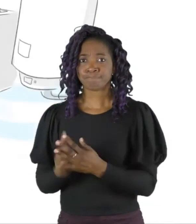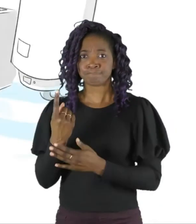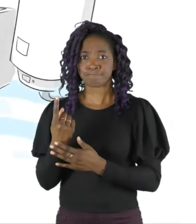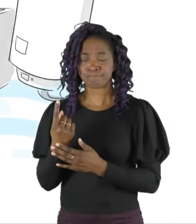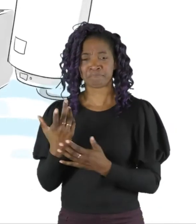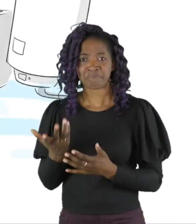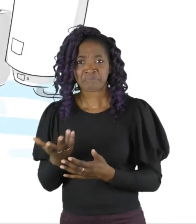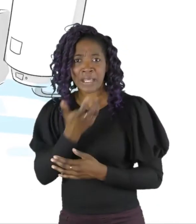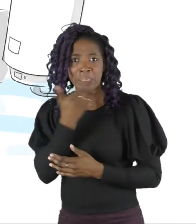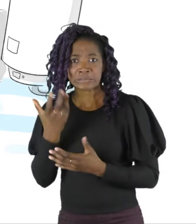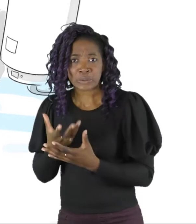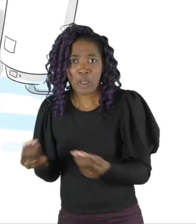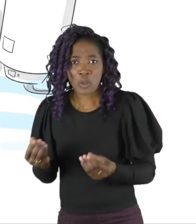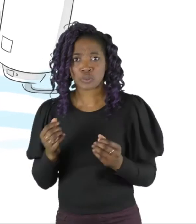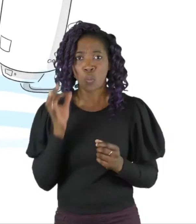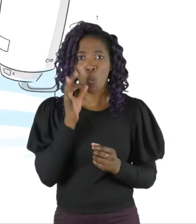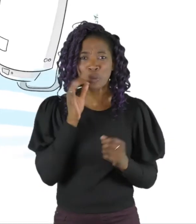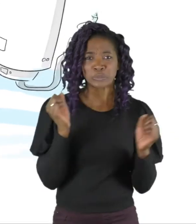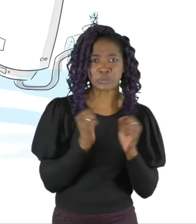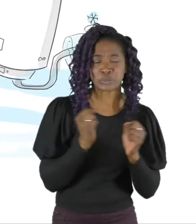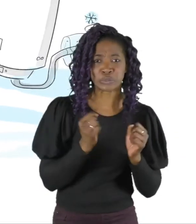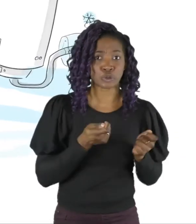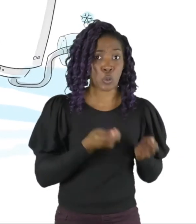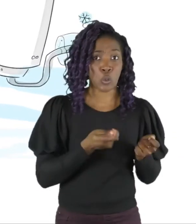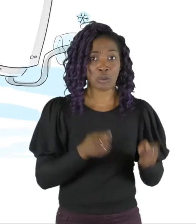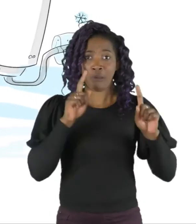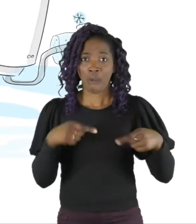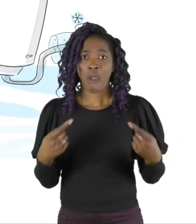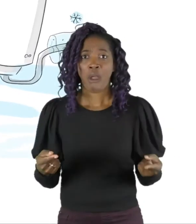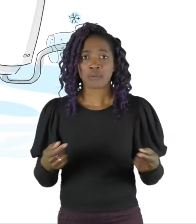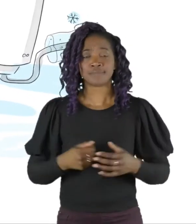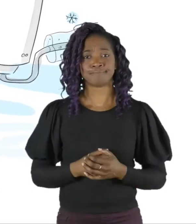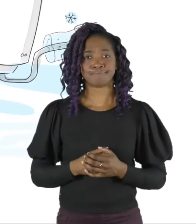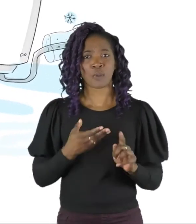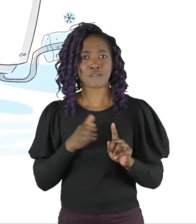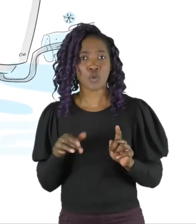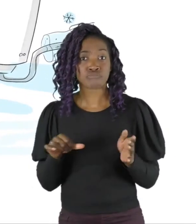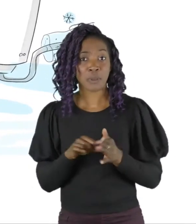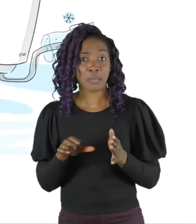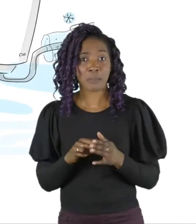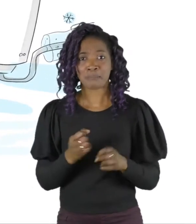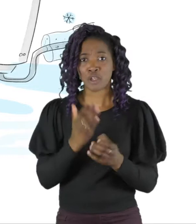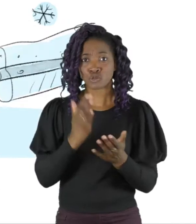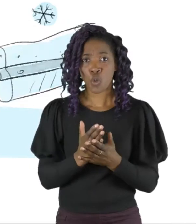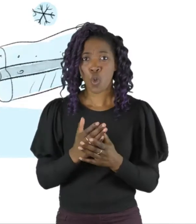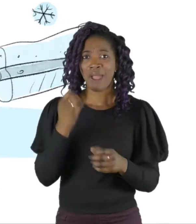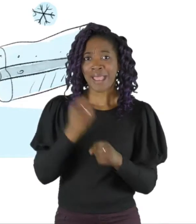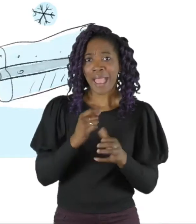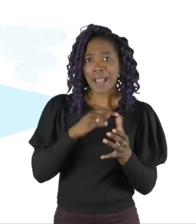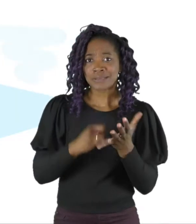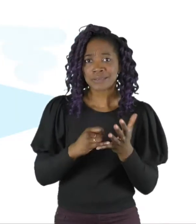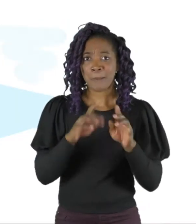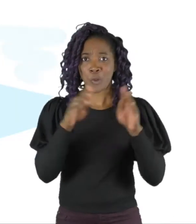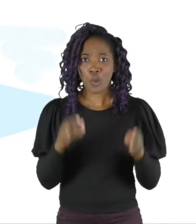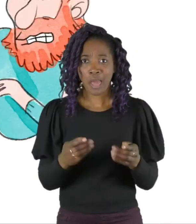Otherwise you might find yourself with no heating, cold water and unable to cook. To avoid problems, get your gas boiler